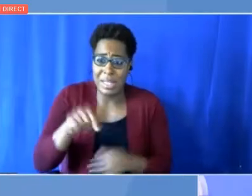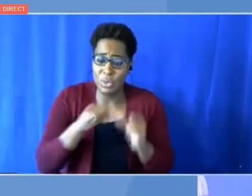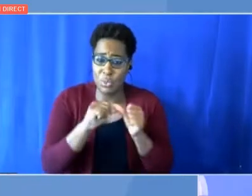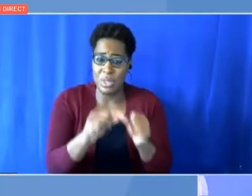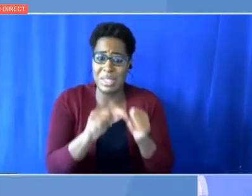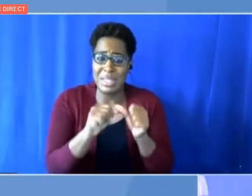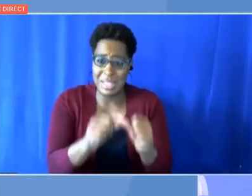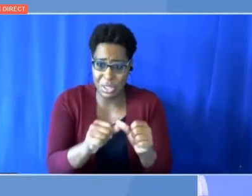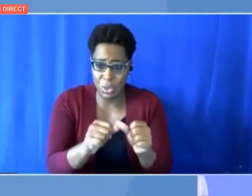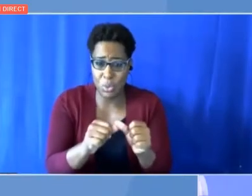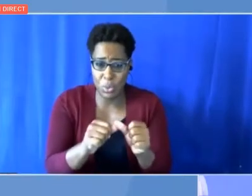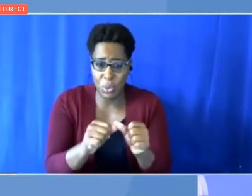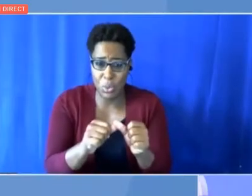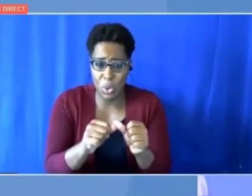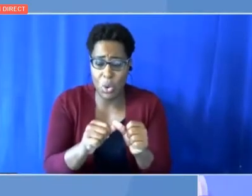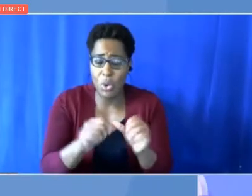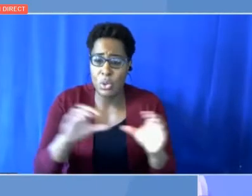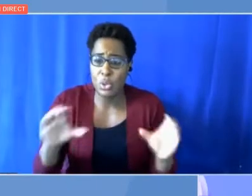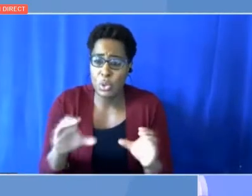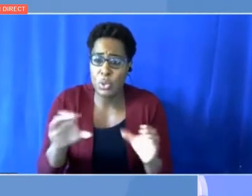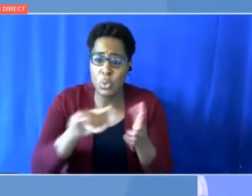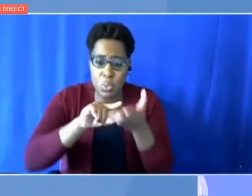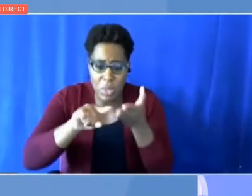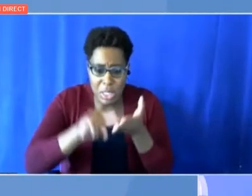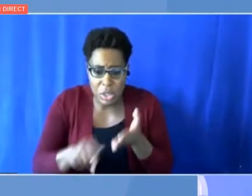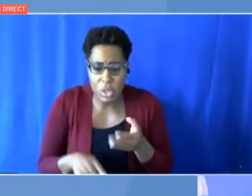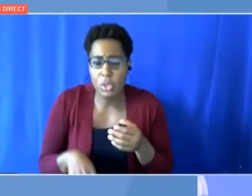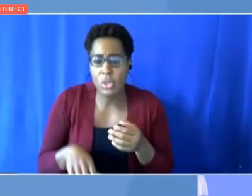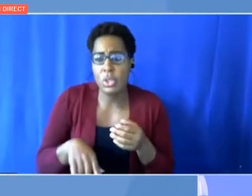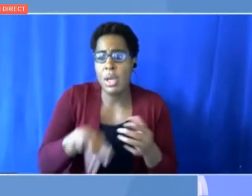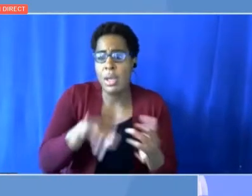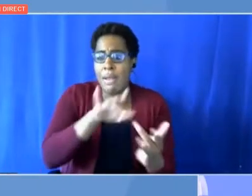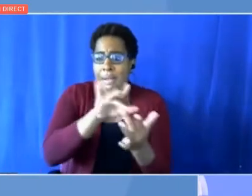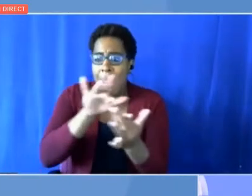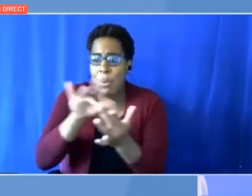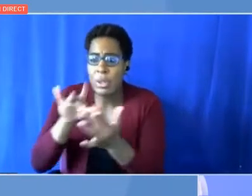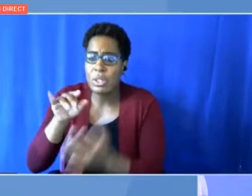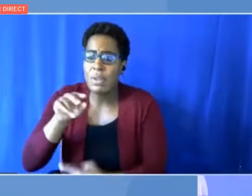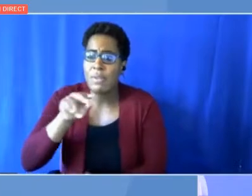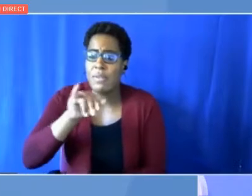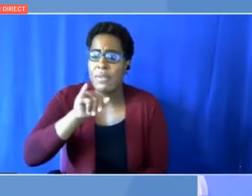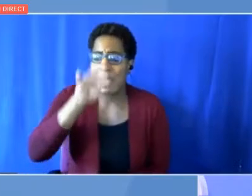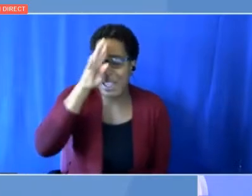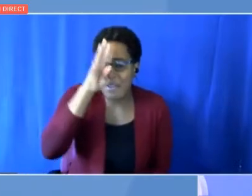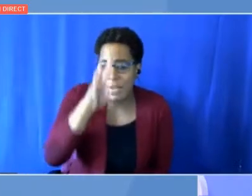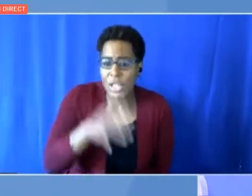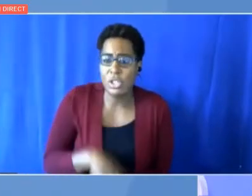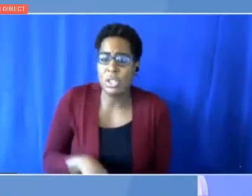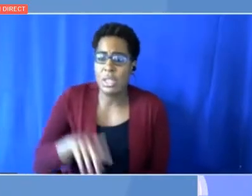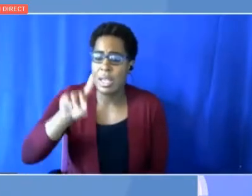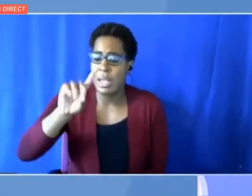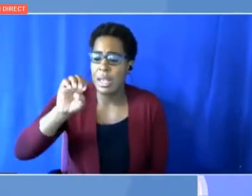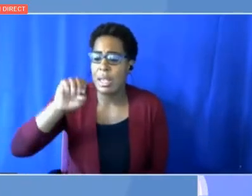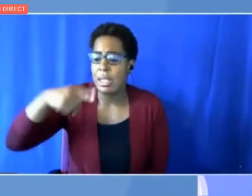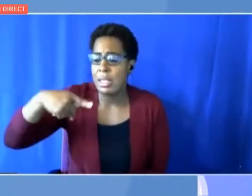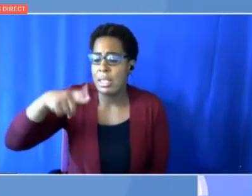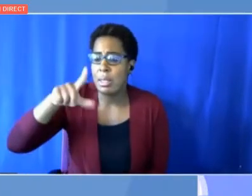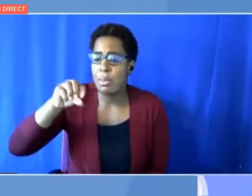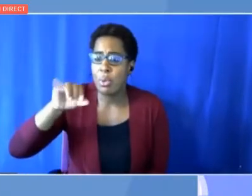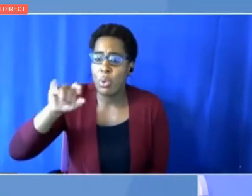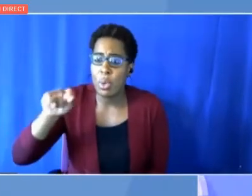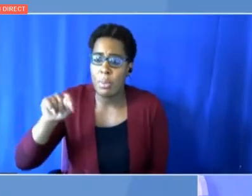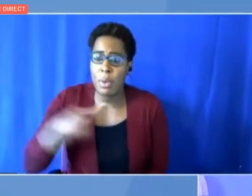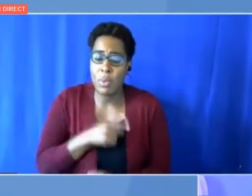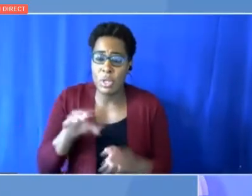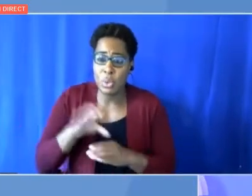networks of innovation and their networks of deployment. We do that in Morocco, in Africa, with some of our centers in